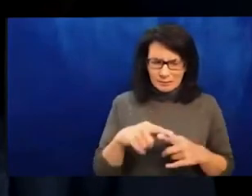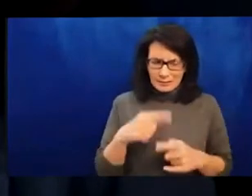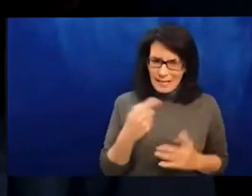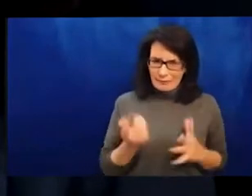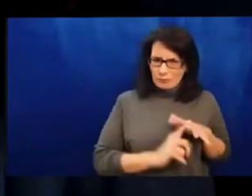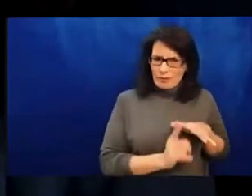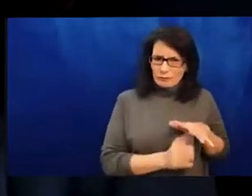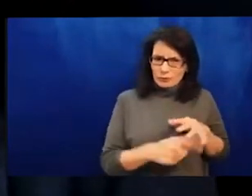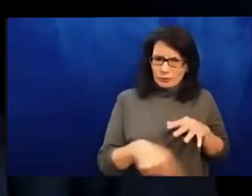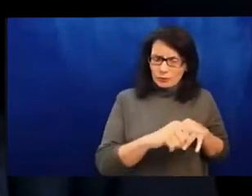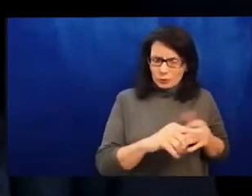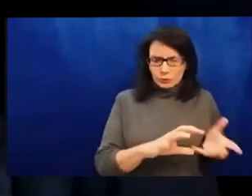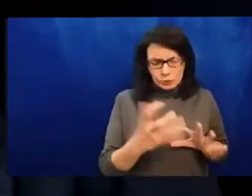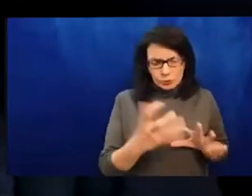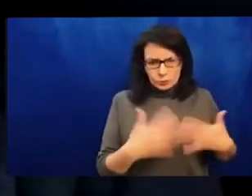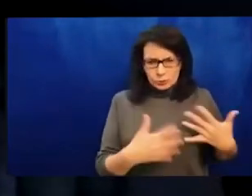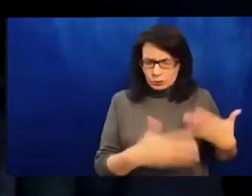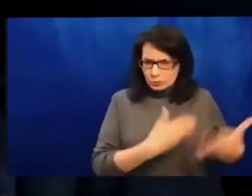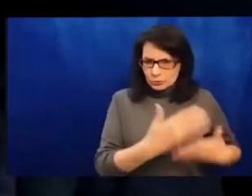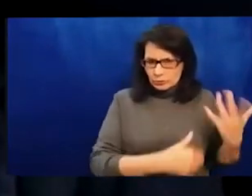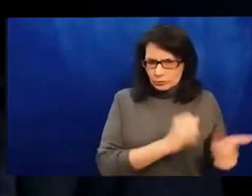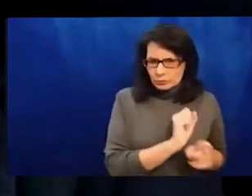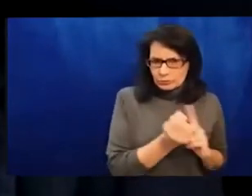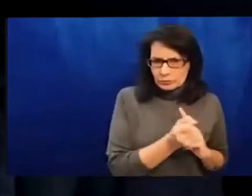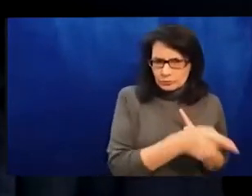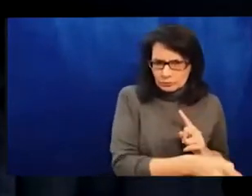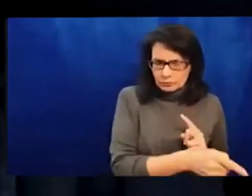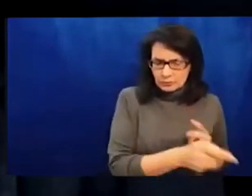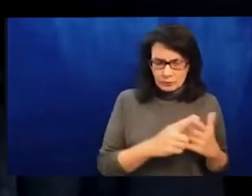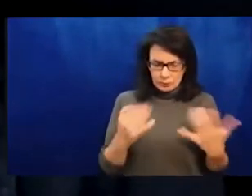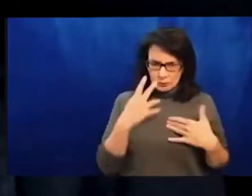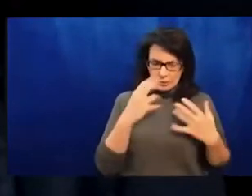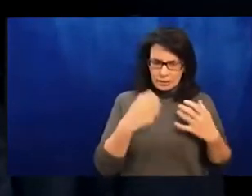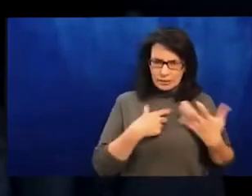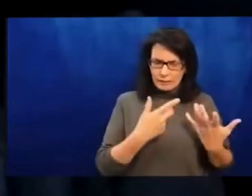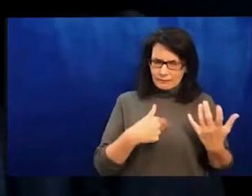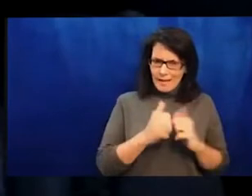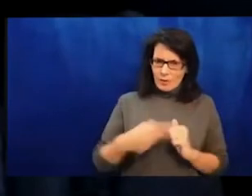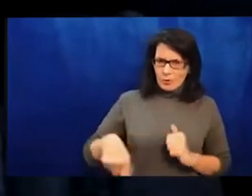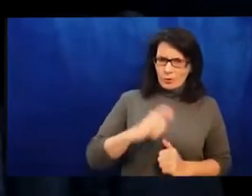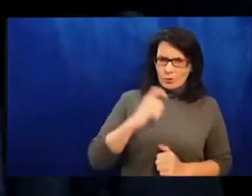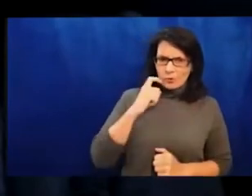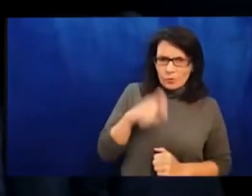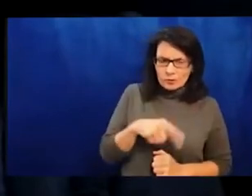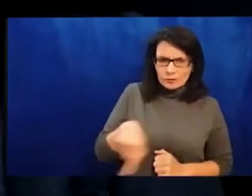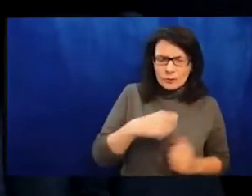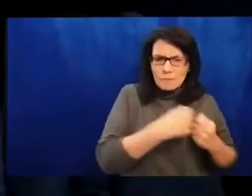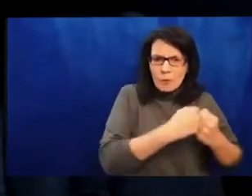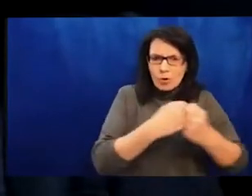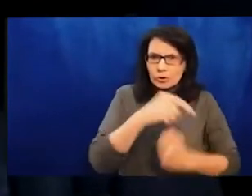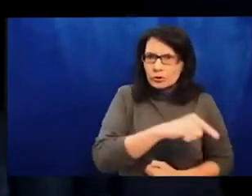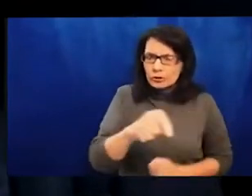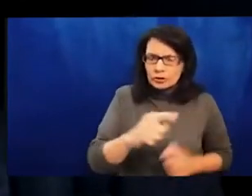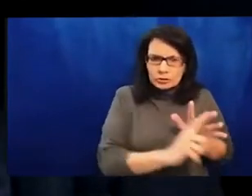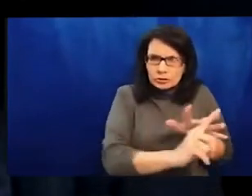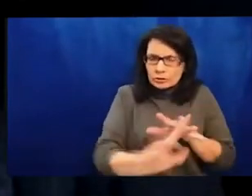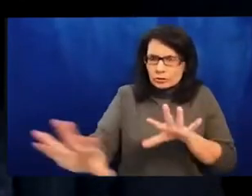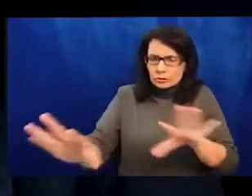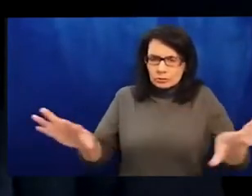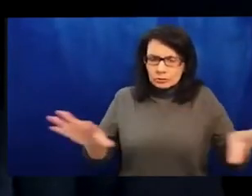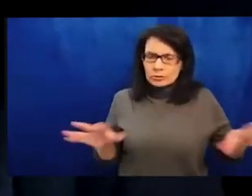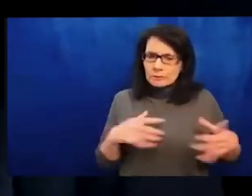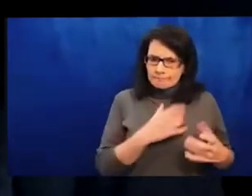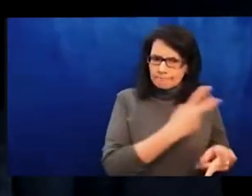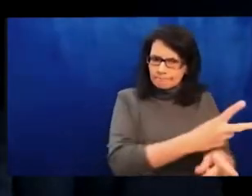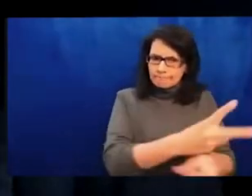from an anti-colonial, anti-war, and international perspective. In the three weeks since the brutal invasion of Ukraine, have seen indescribable